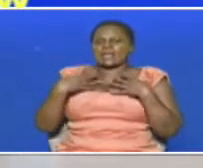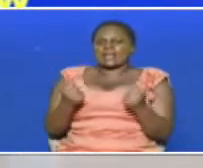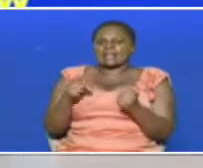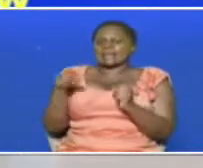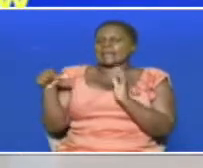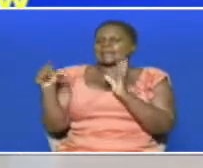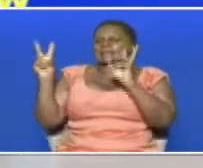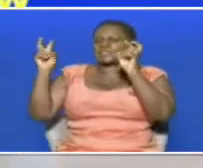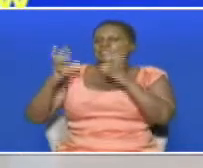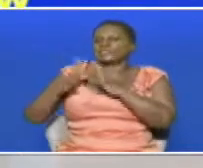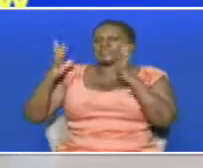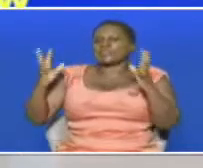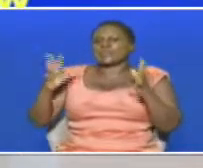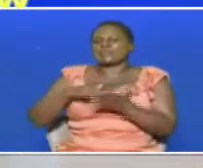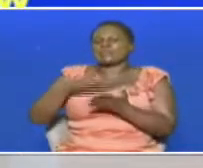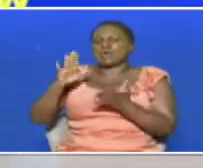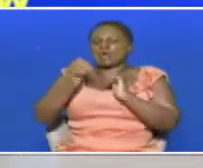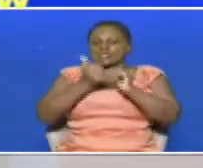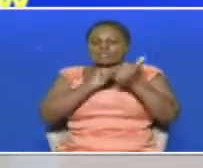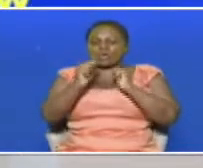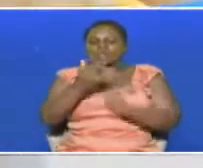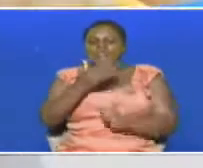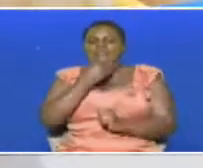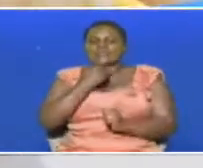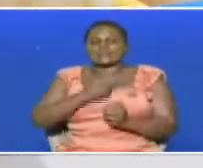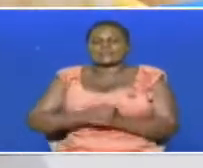been a big issue with most sportsmen.